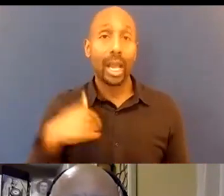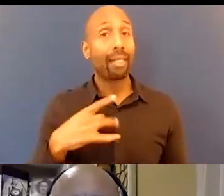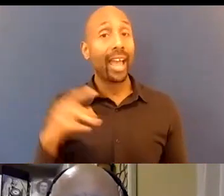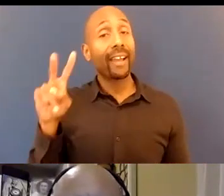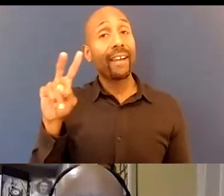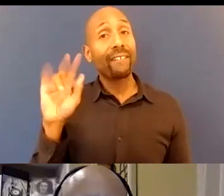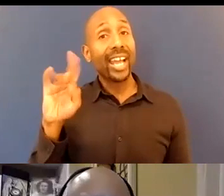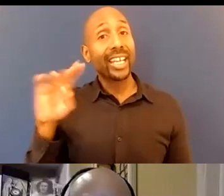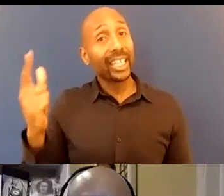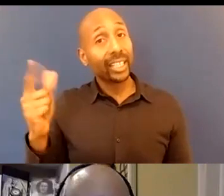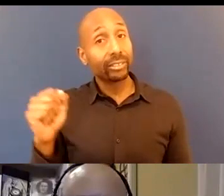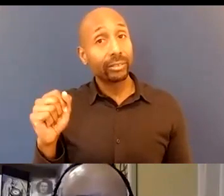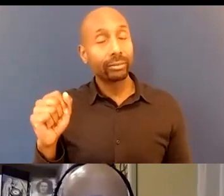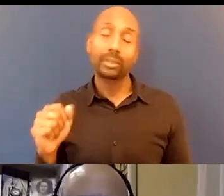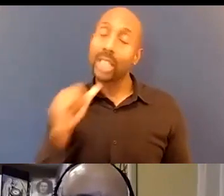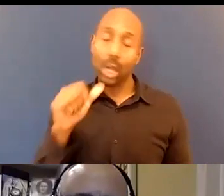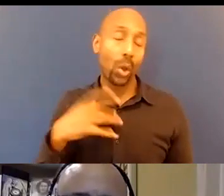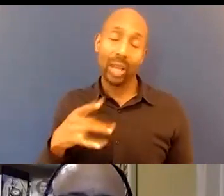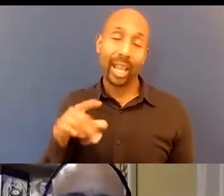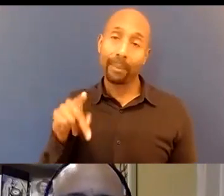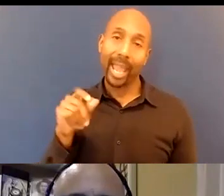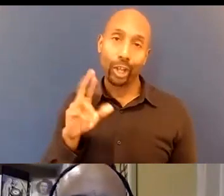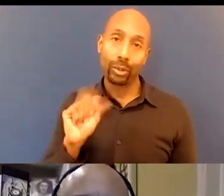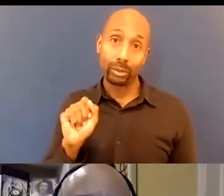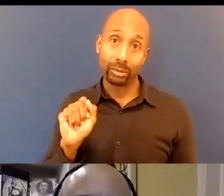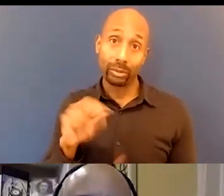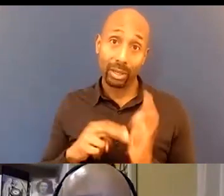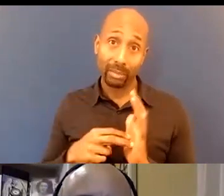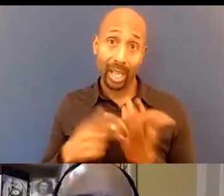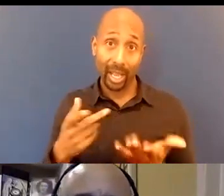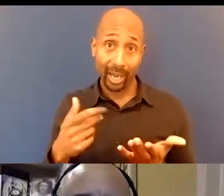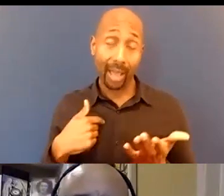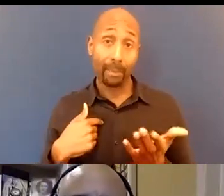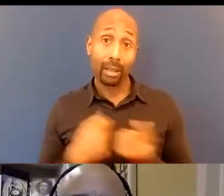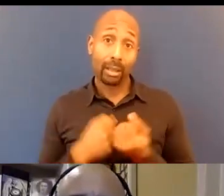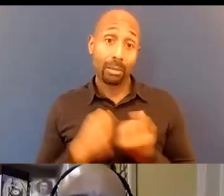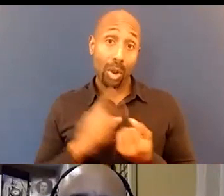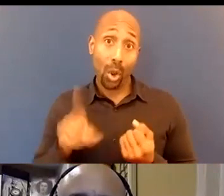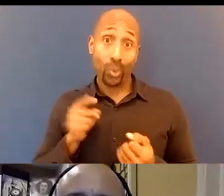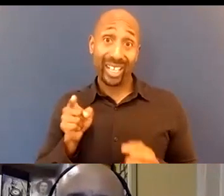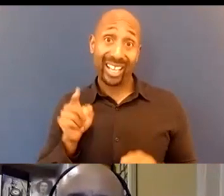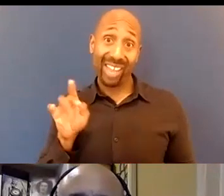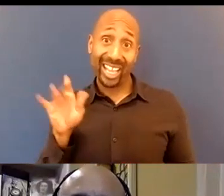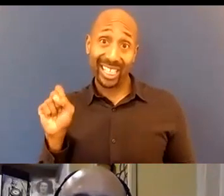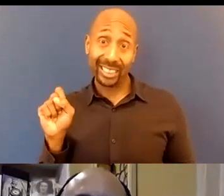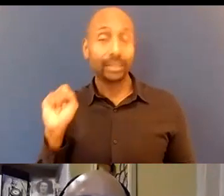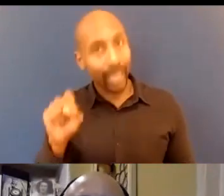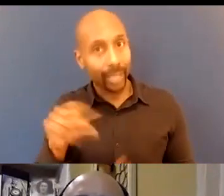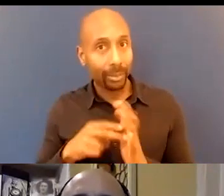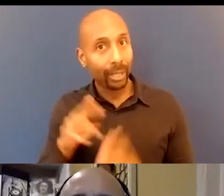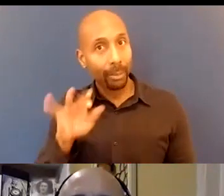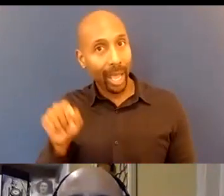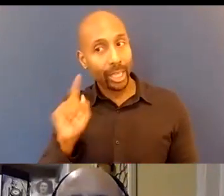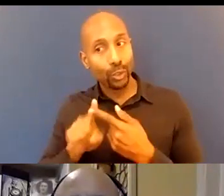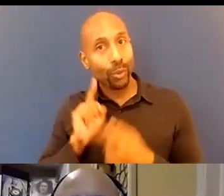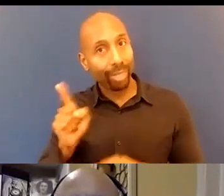you know but I mean I'm just I'm putting it in that context but I do think if we really want to have